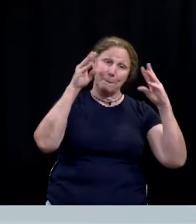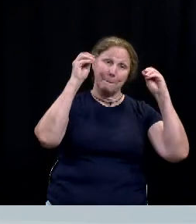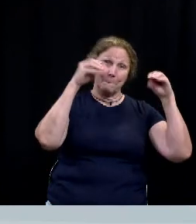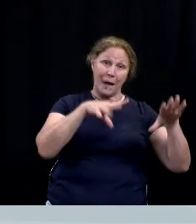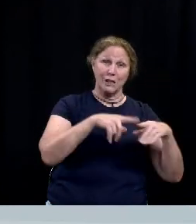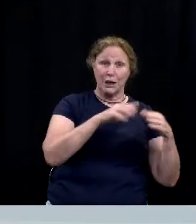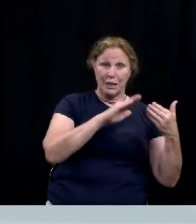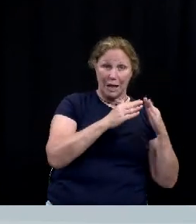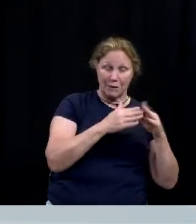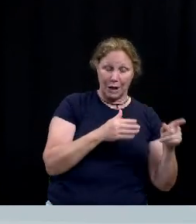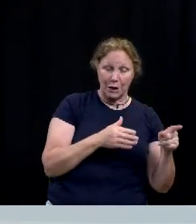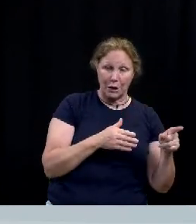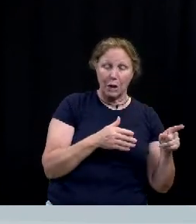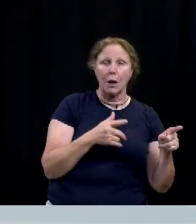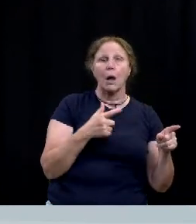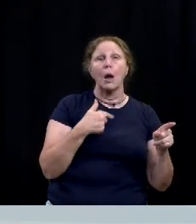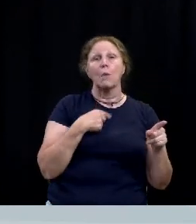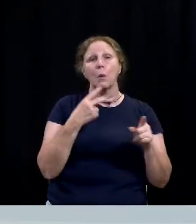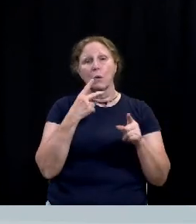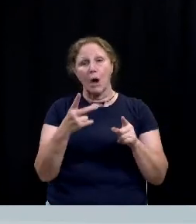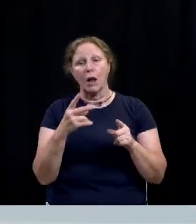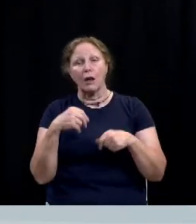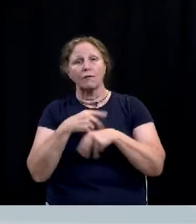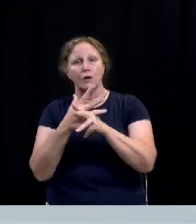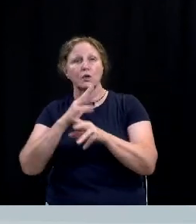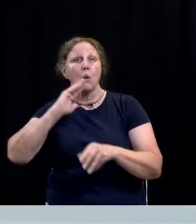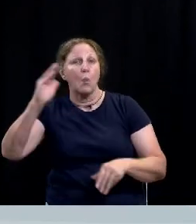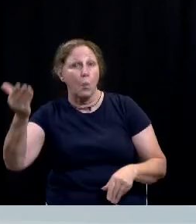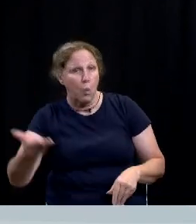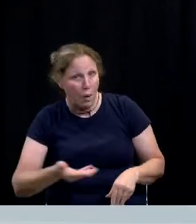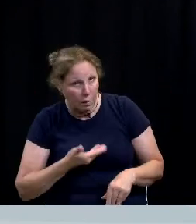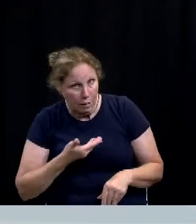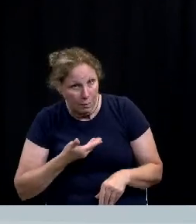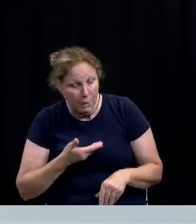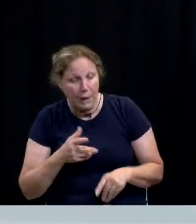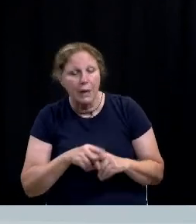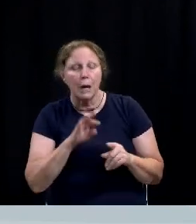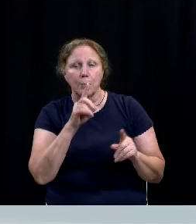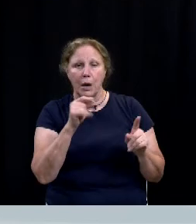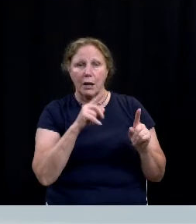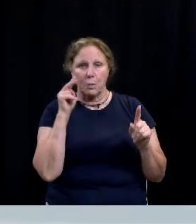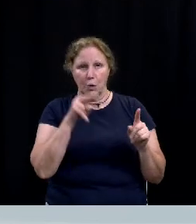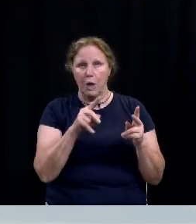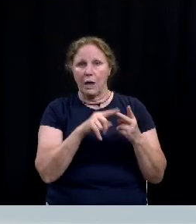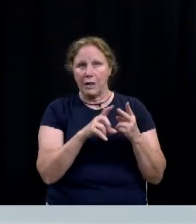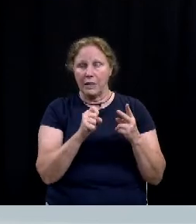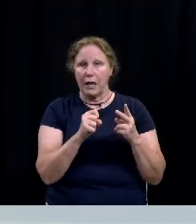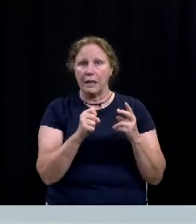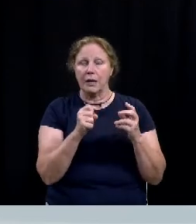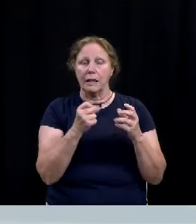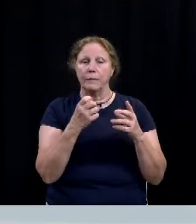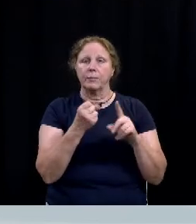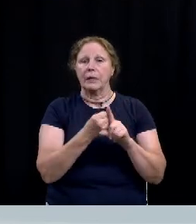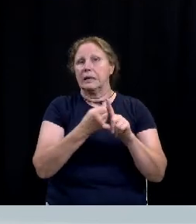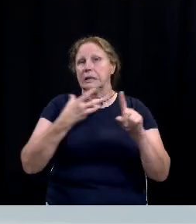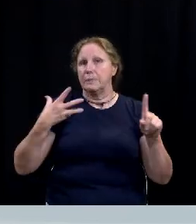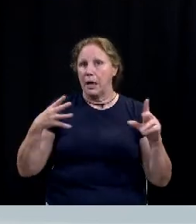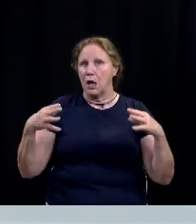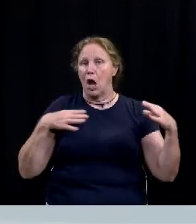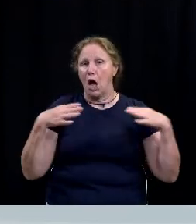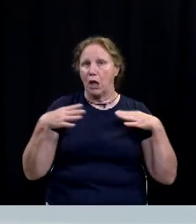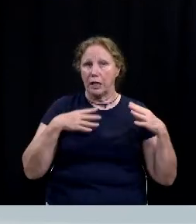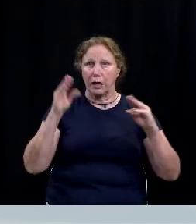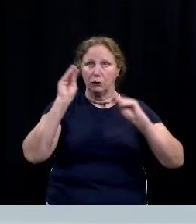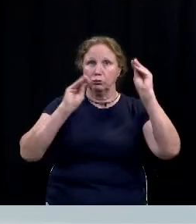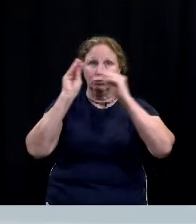and what we're calling a virtual welcome to the holidays and as bradley mentioned we're going to look at the expanded uh downtown holiday decor